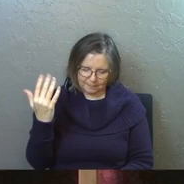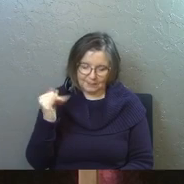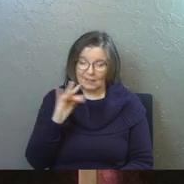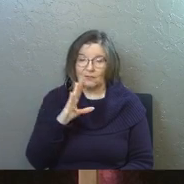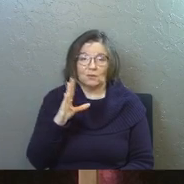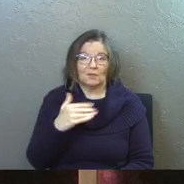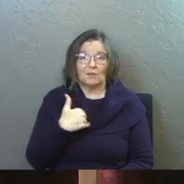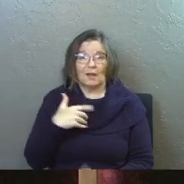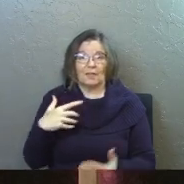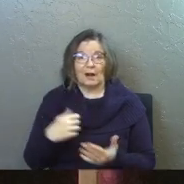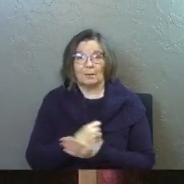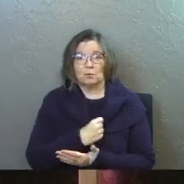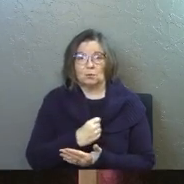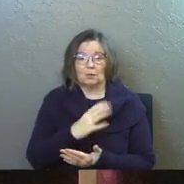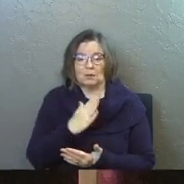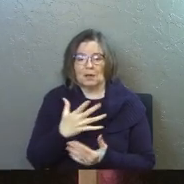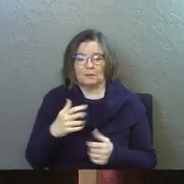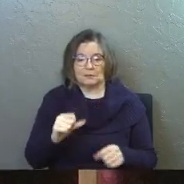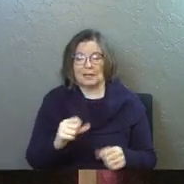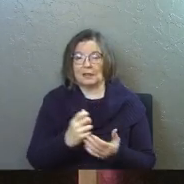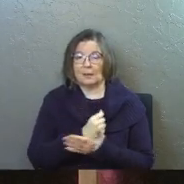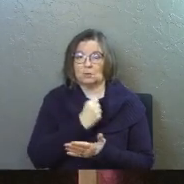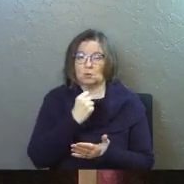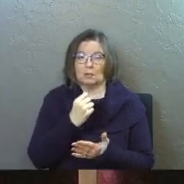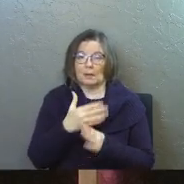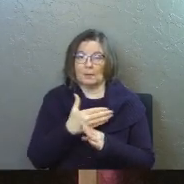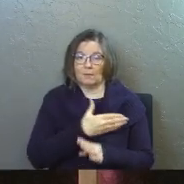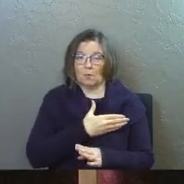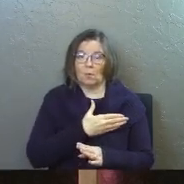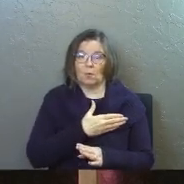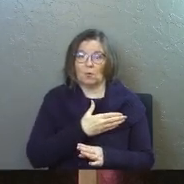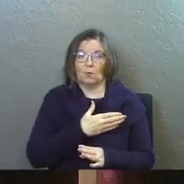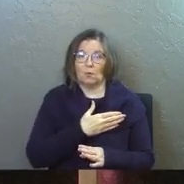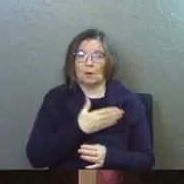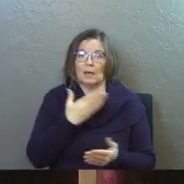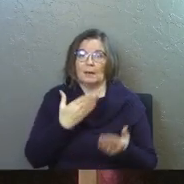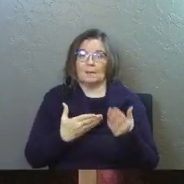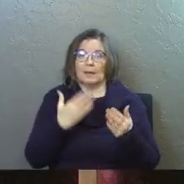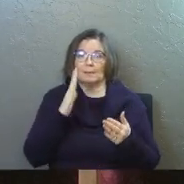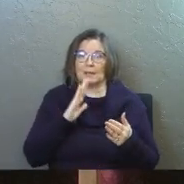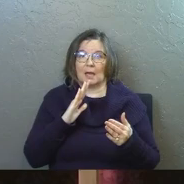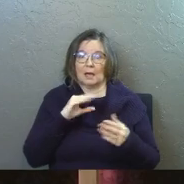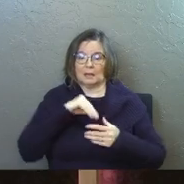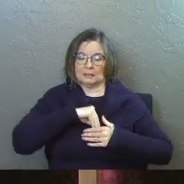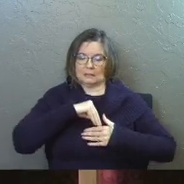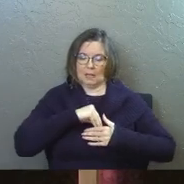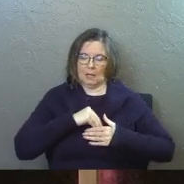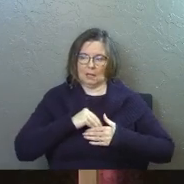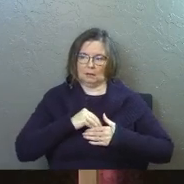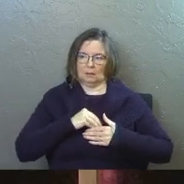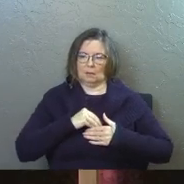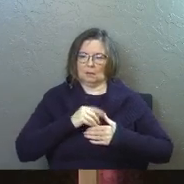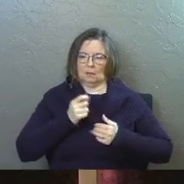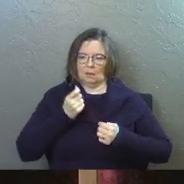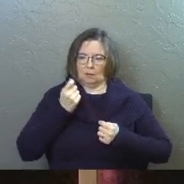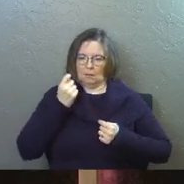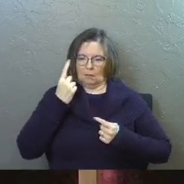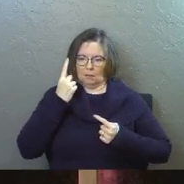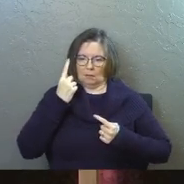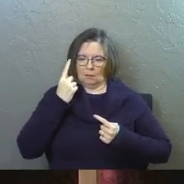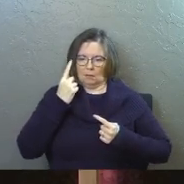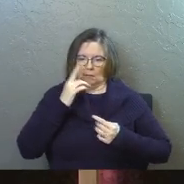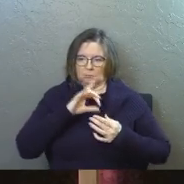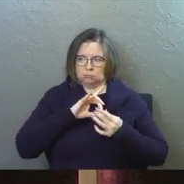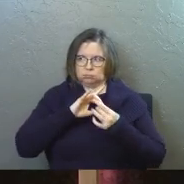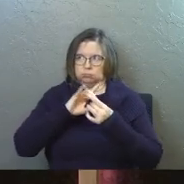If you've never had the opportunity or never taken the opportunity before, and maybe God stirred in you and maybe the light bulb came on and,